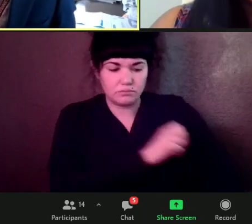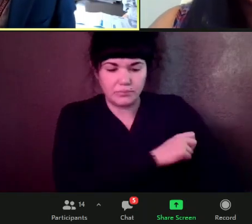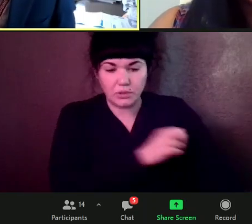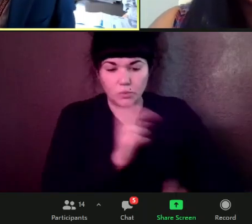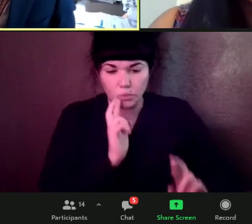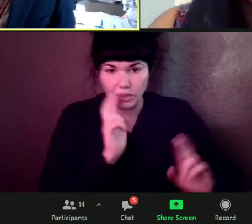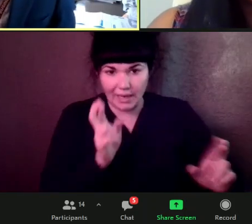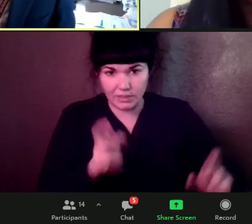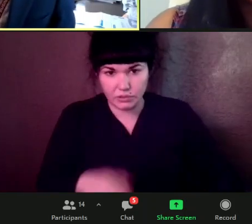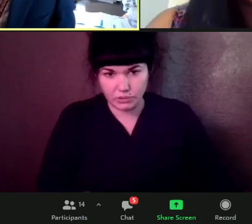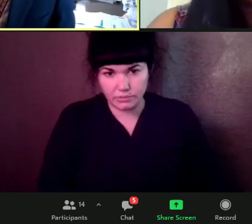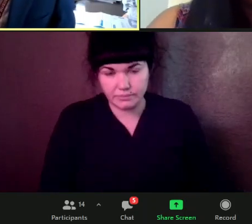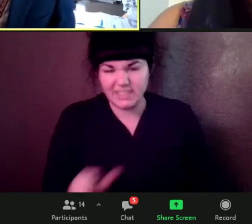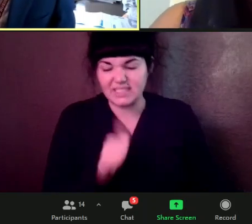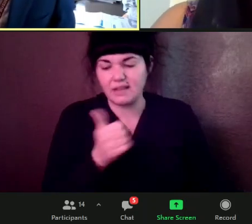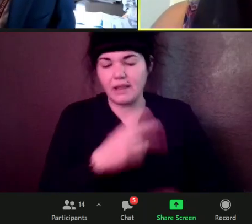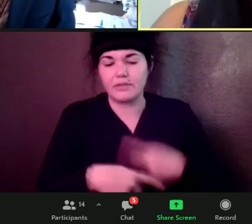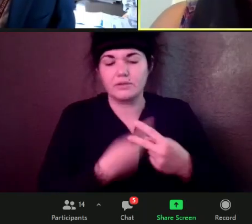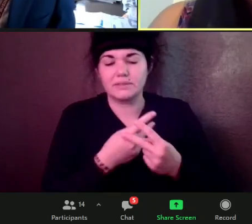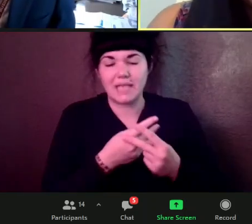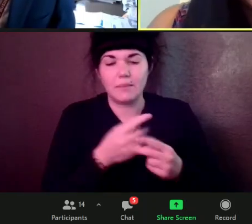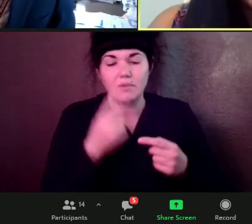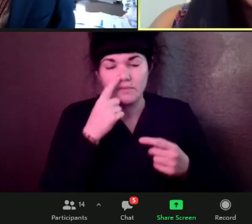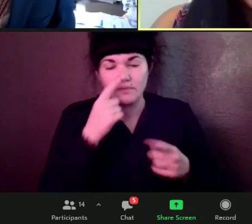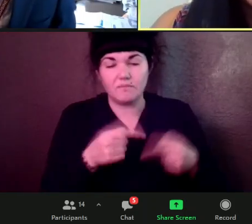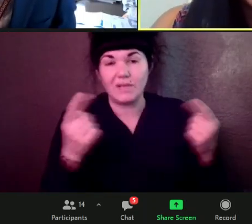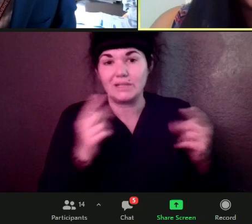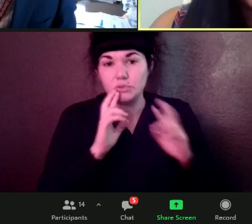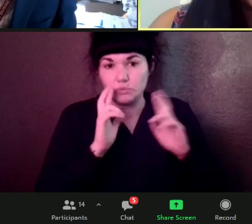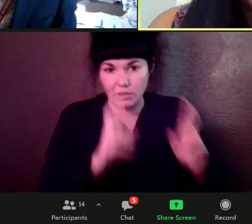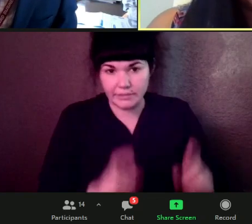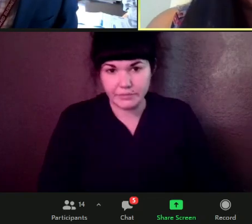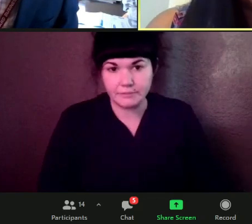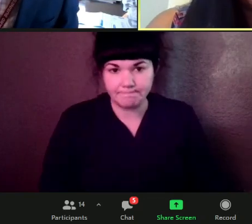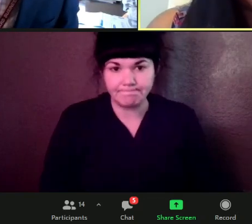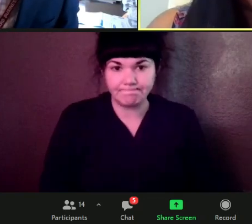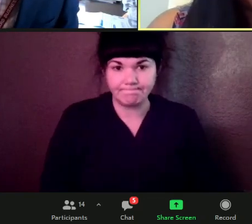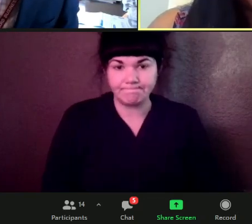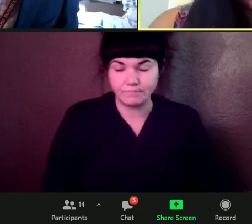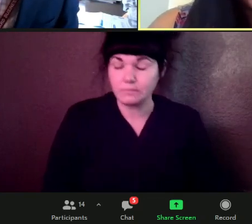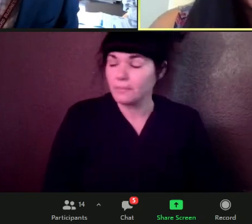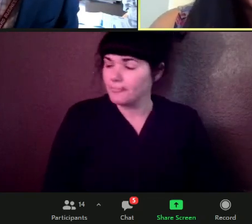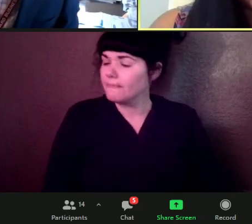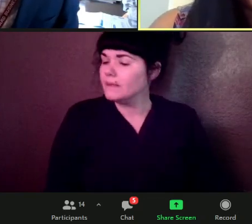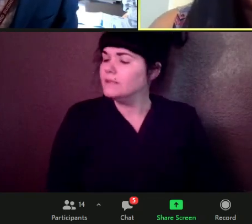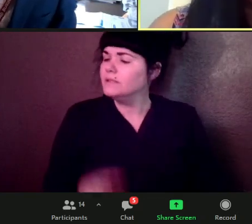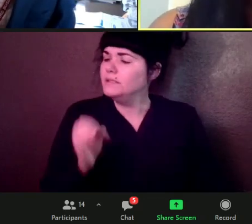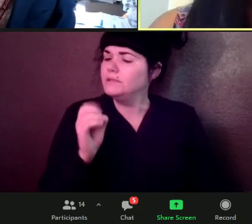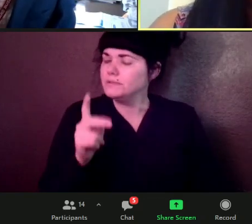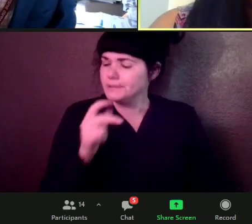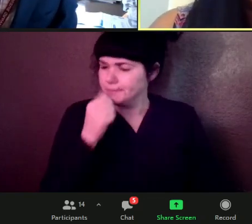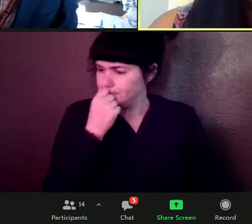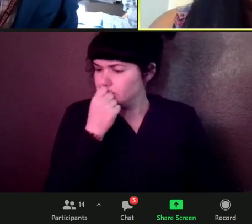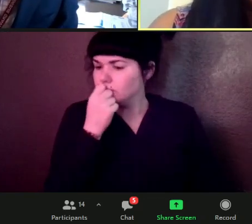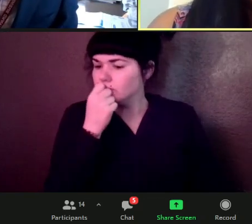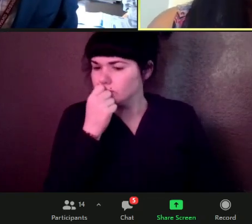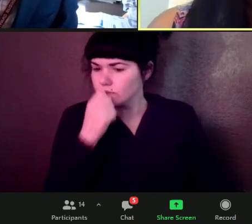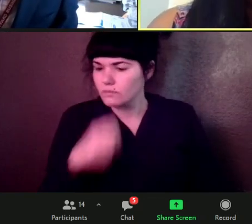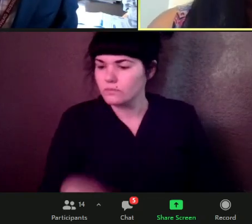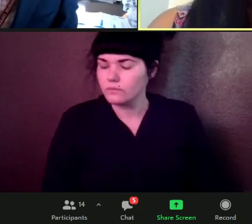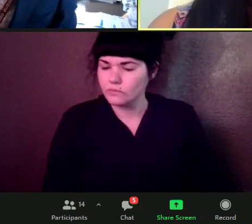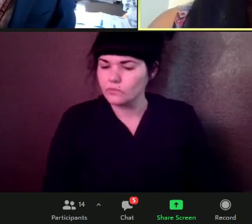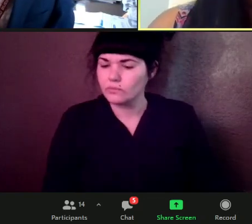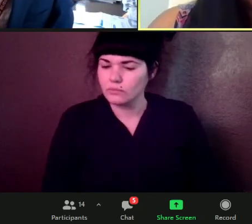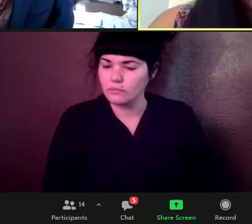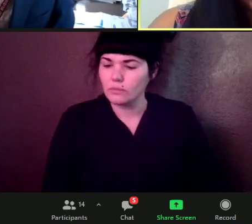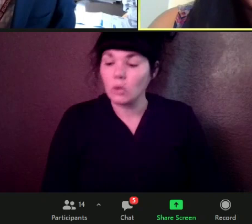uh, reaction to allergies. Okay. And are there populations we talked about already, you know, some, some, some conditions that might be more susceptible, but